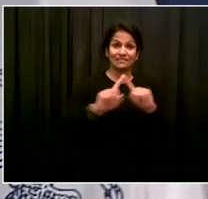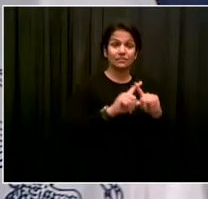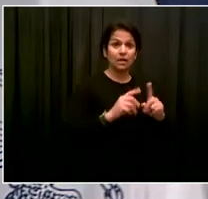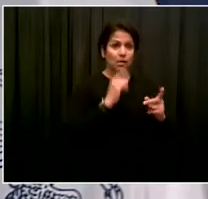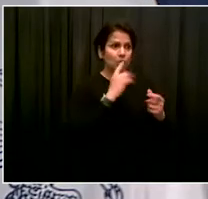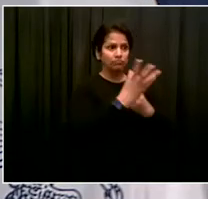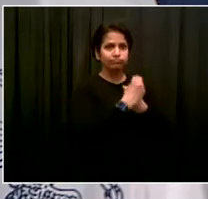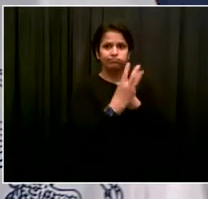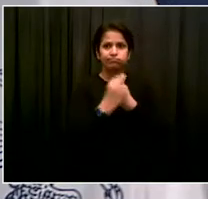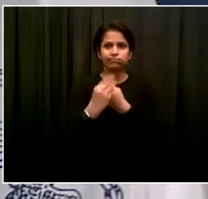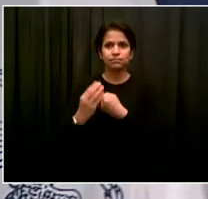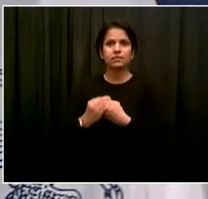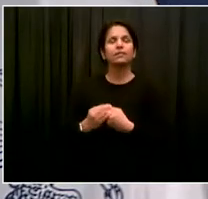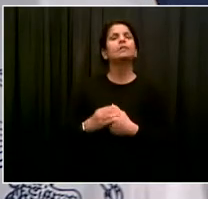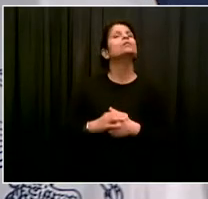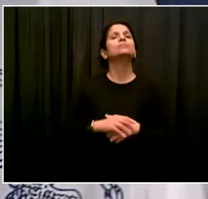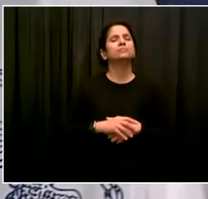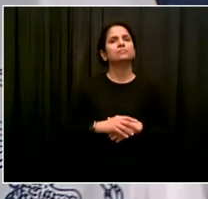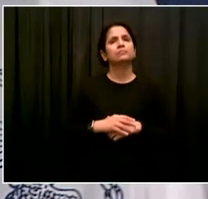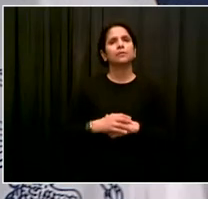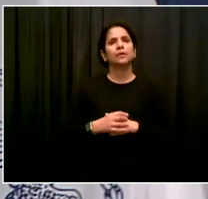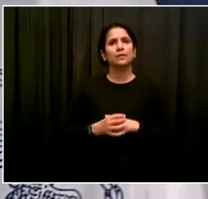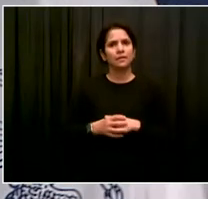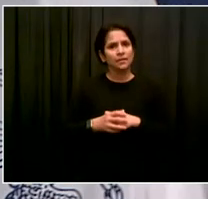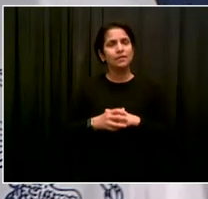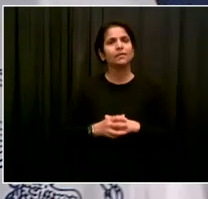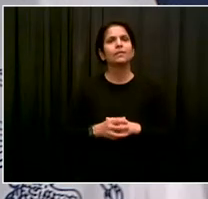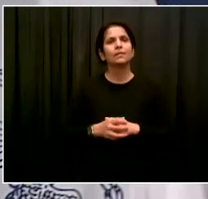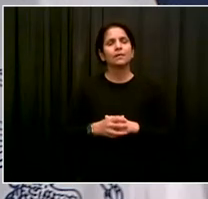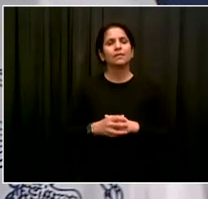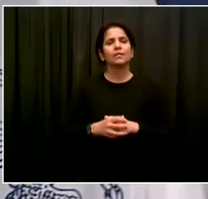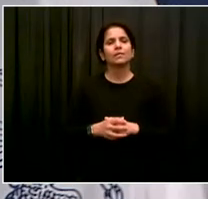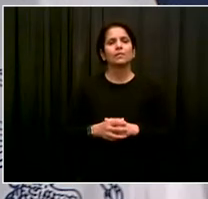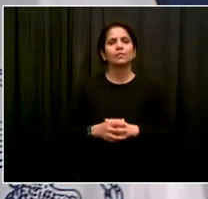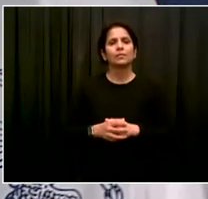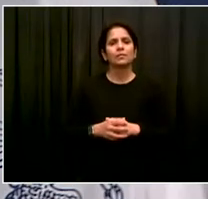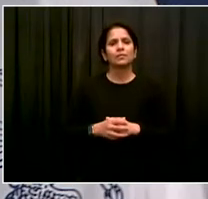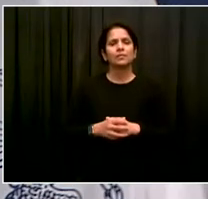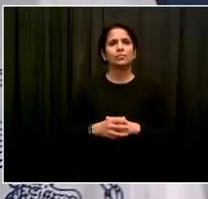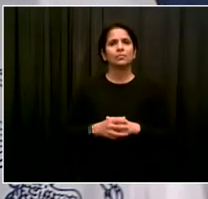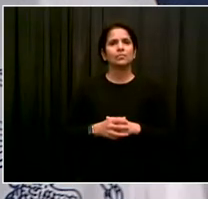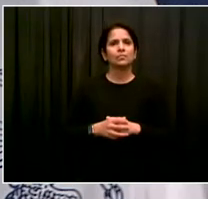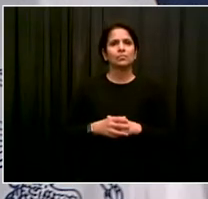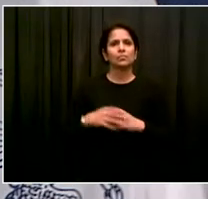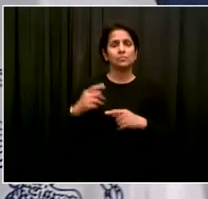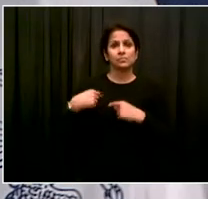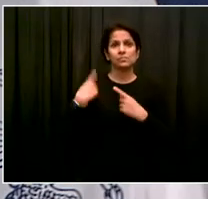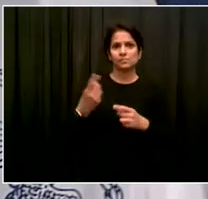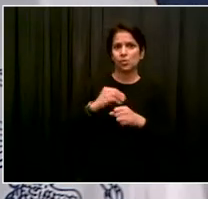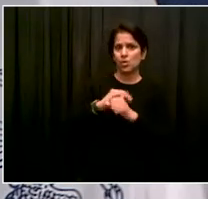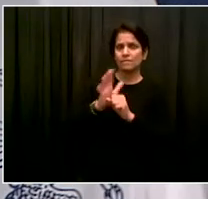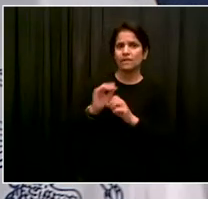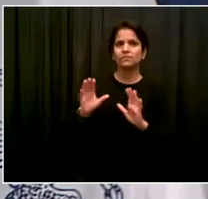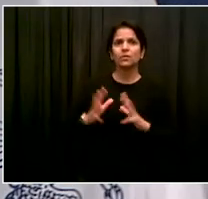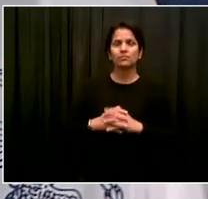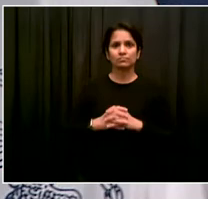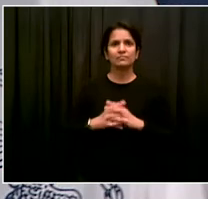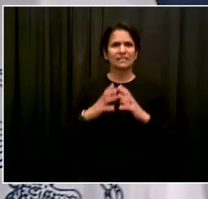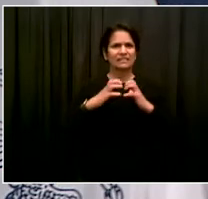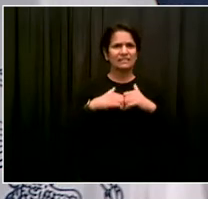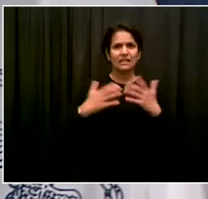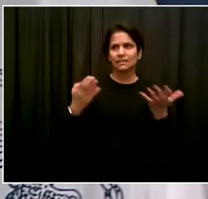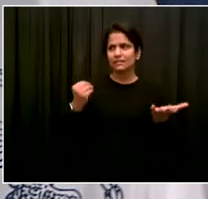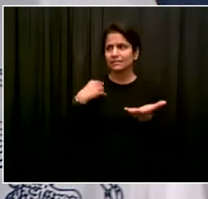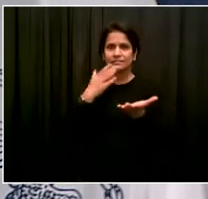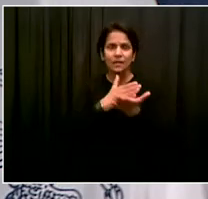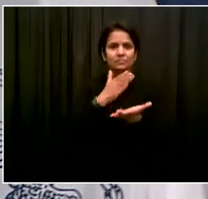things that suffered in so many ways, we all suffered during the pandemic and a lot of things couldn't happen during the pandemic and there's a lot of things